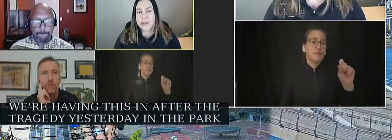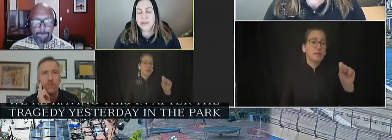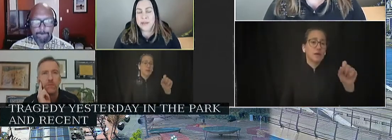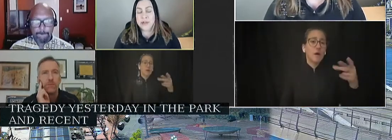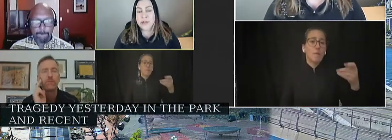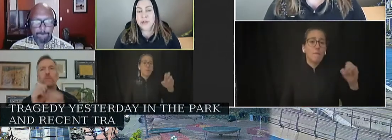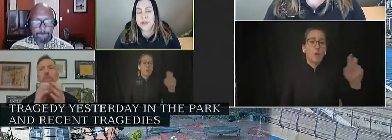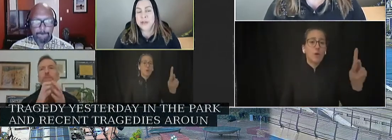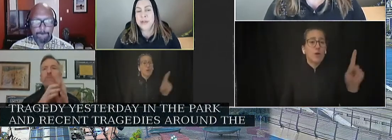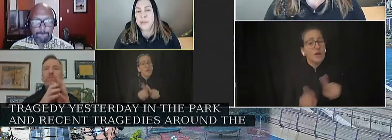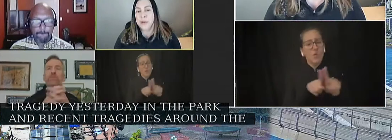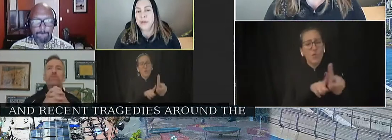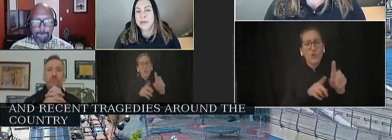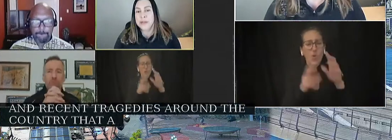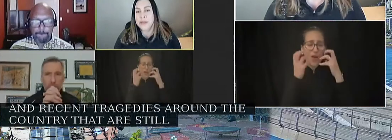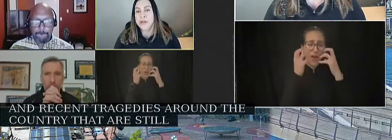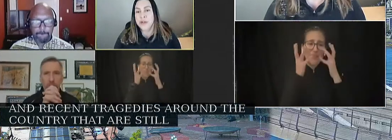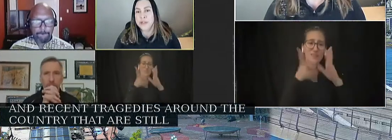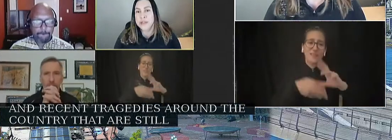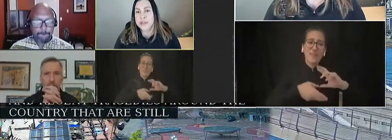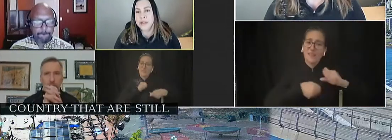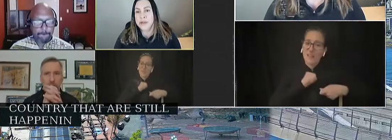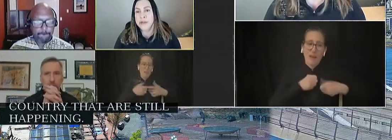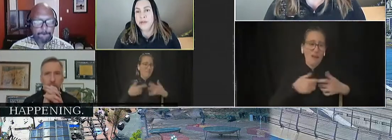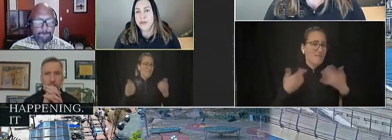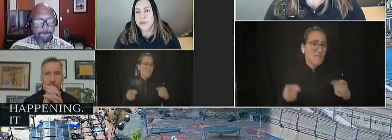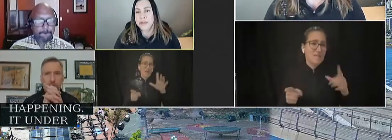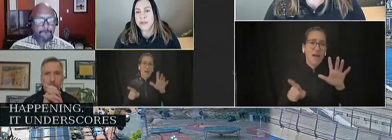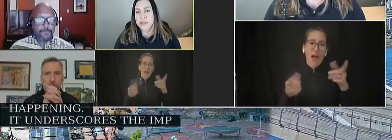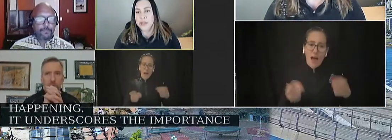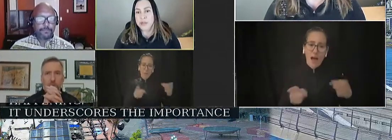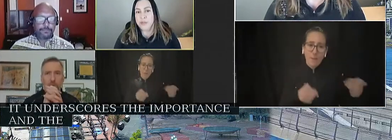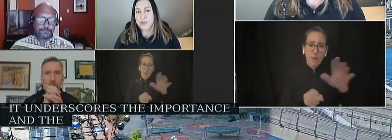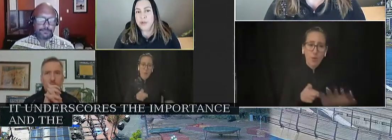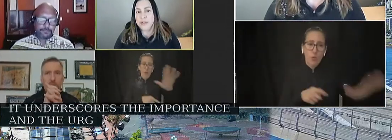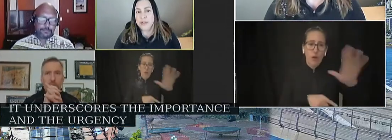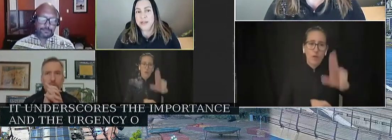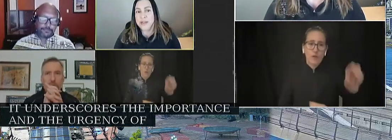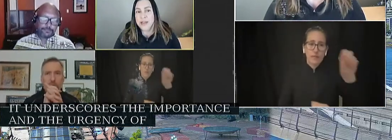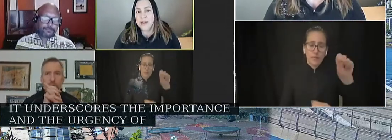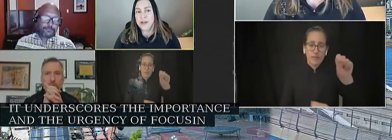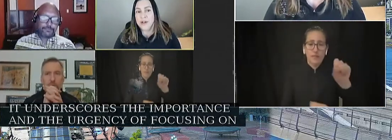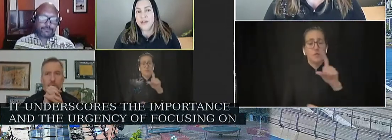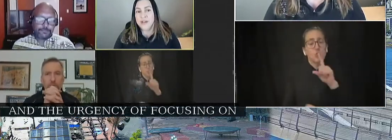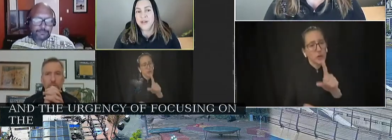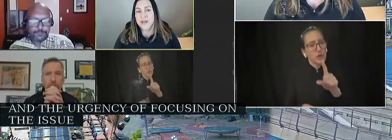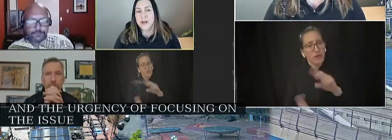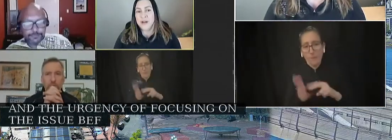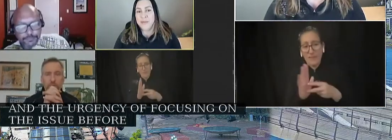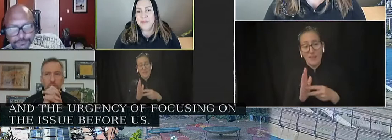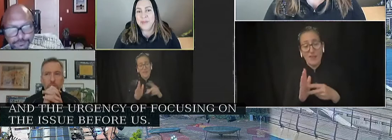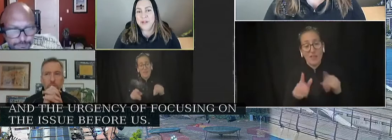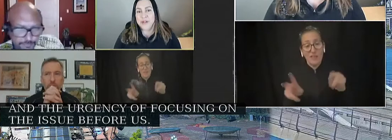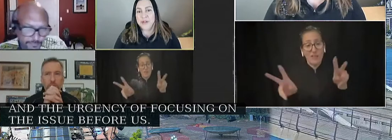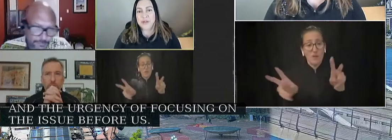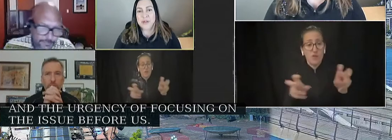And it underscores the importance and urgency of focusing on the issue before us. And it also